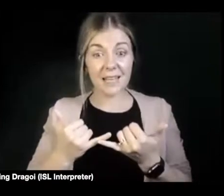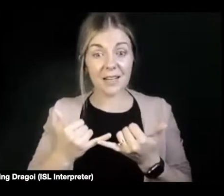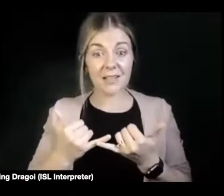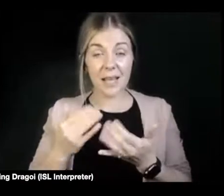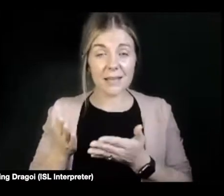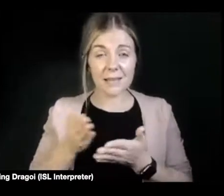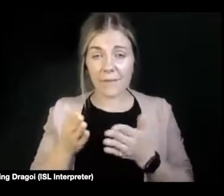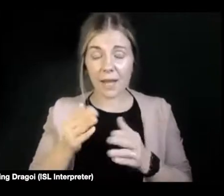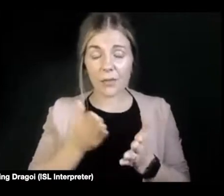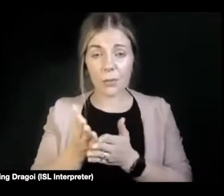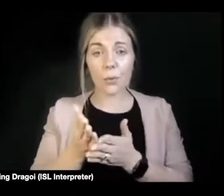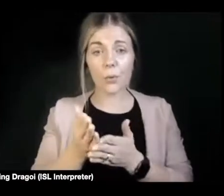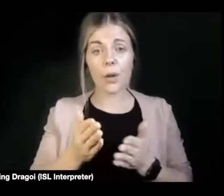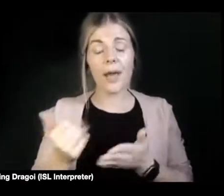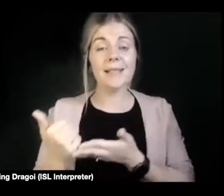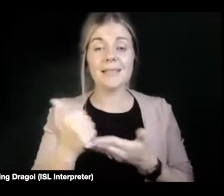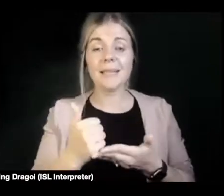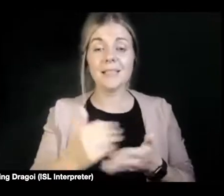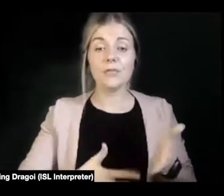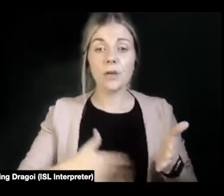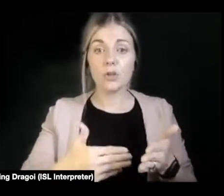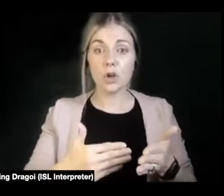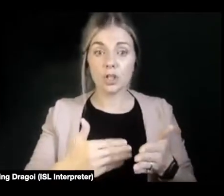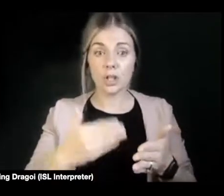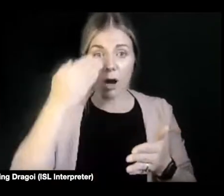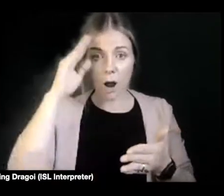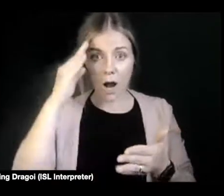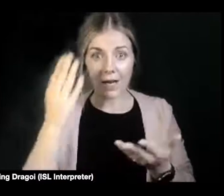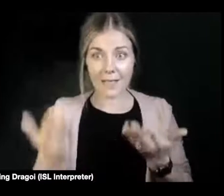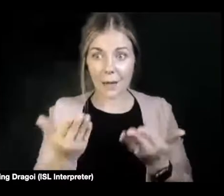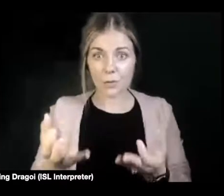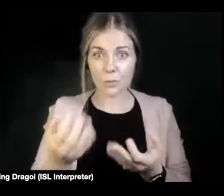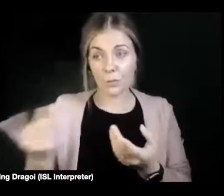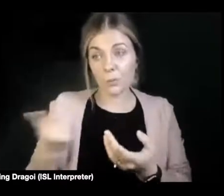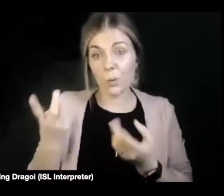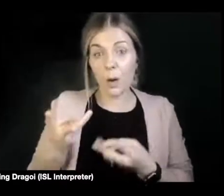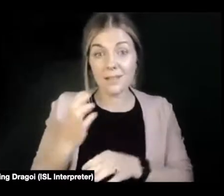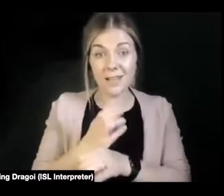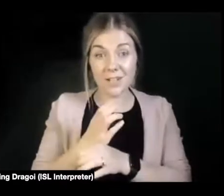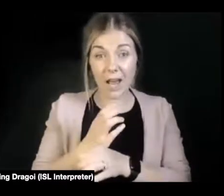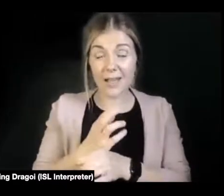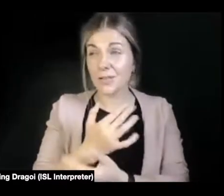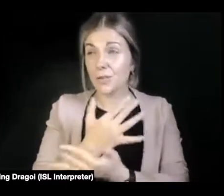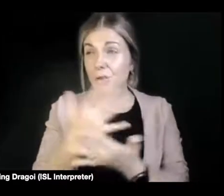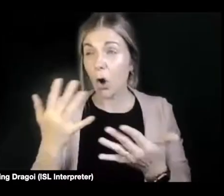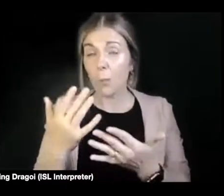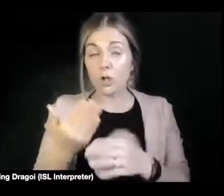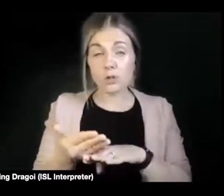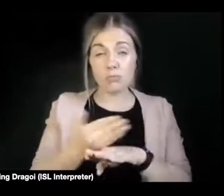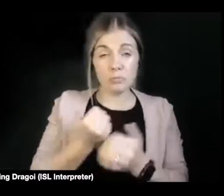to have our child and the prejudice and inequality that we face and inaccessibility.